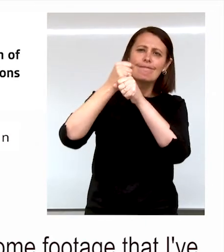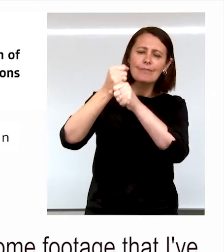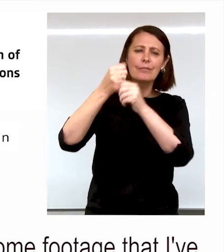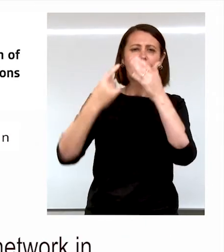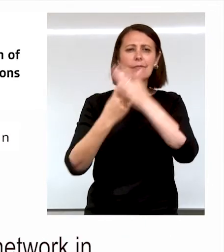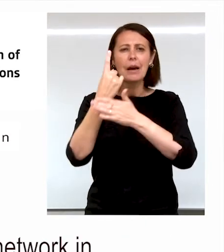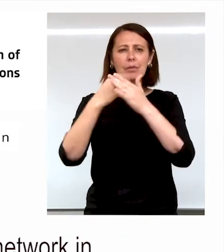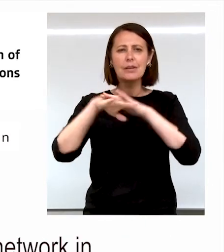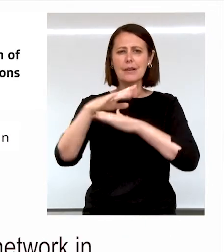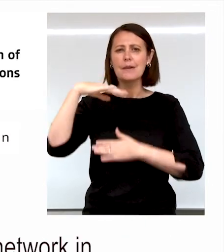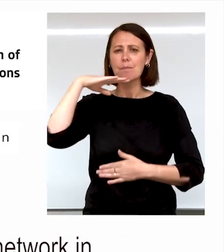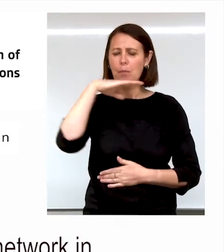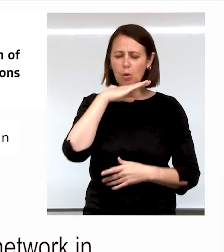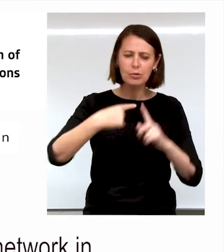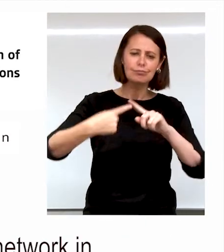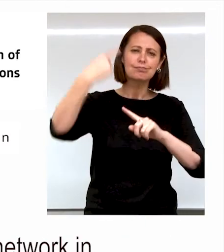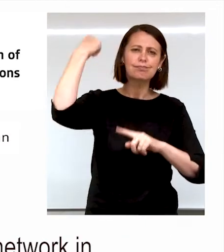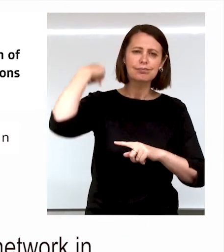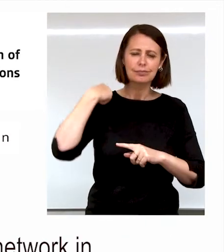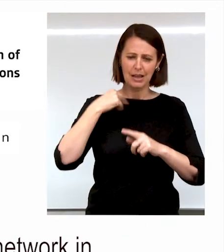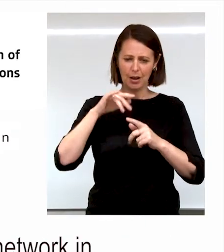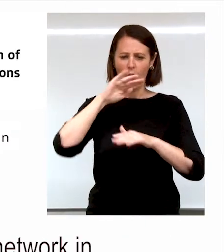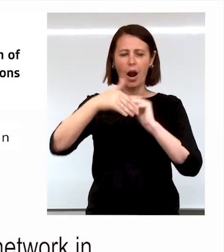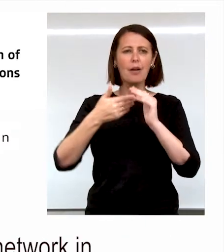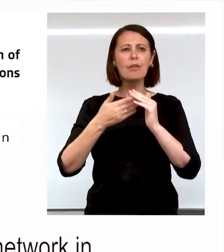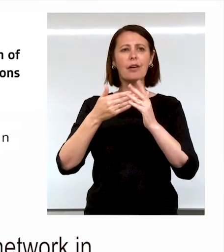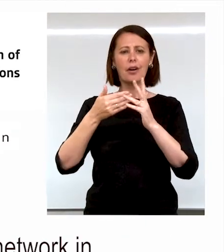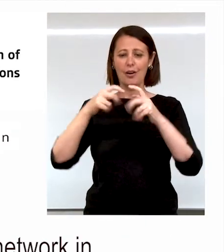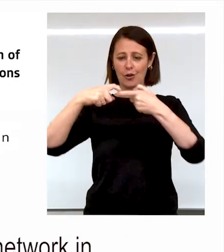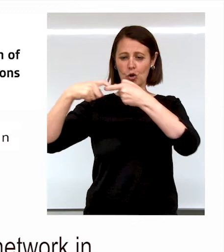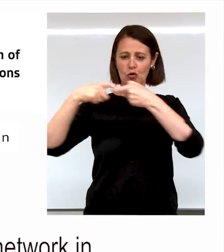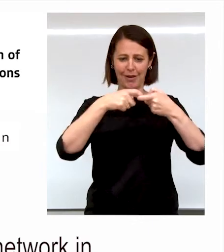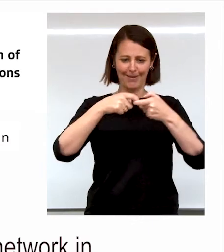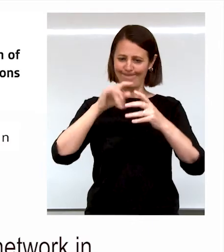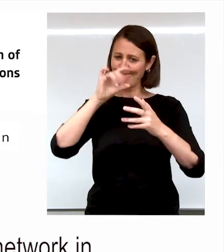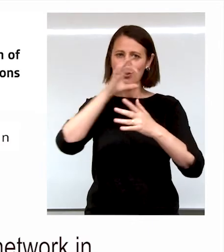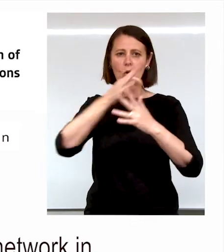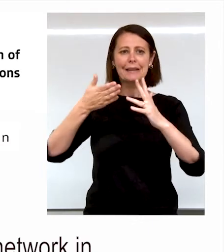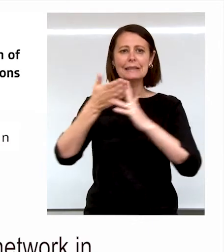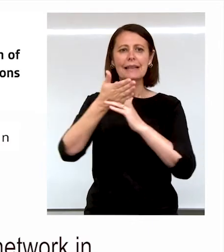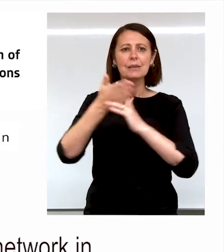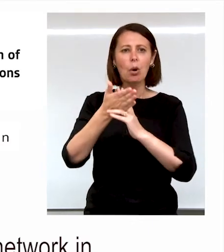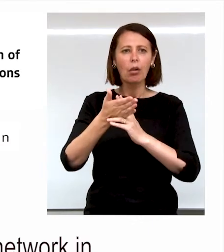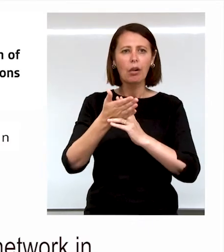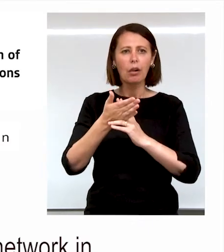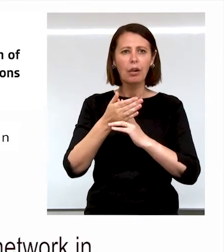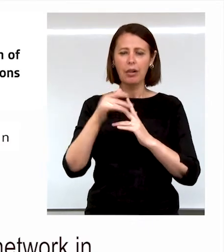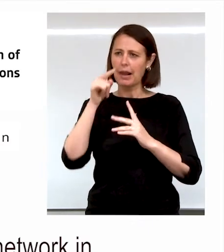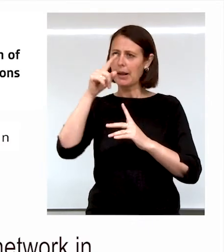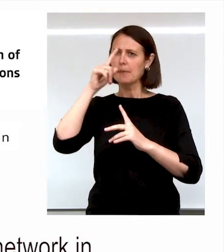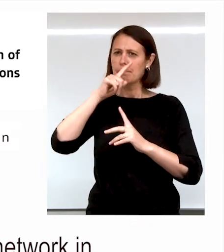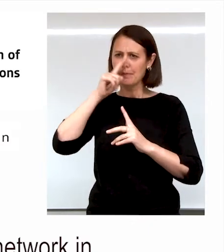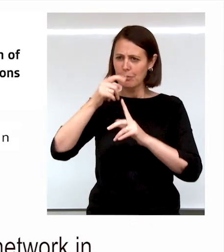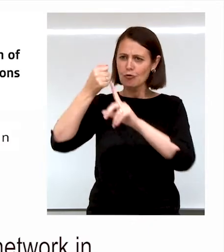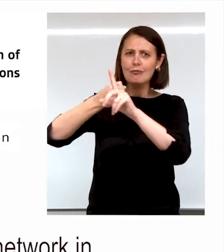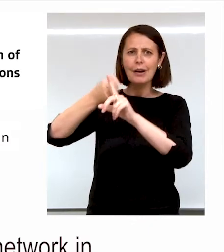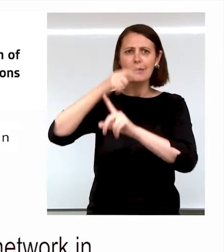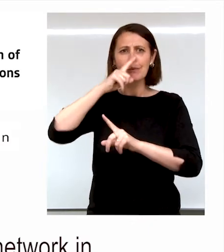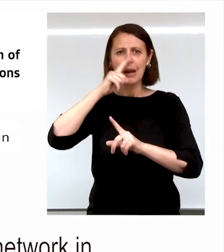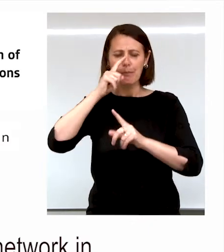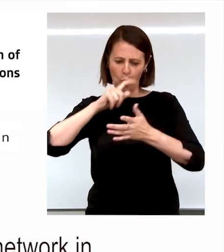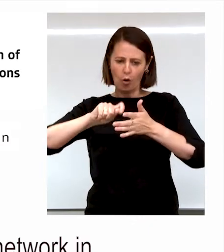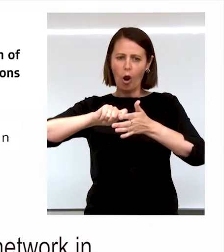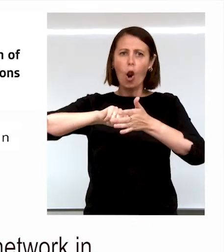Melbourne in relation to the inaccessibility of the tram network and the proclivity of some activists to lock